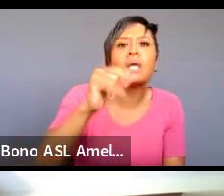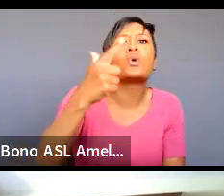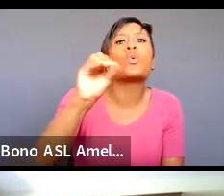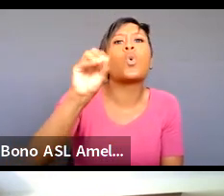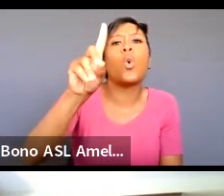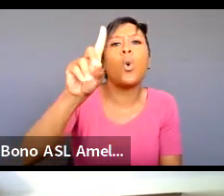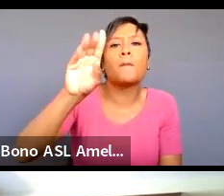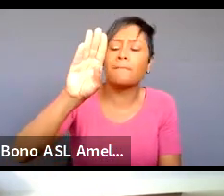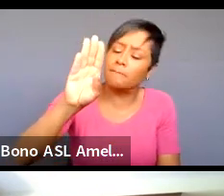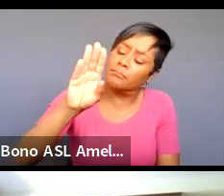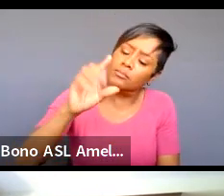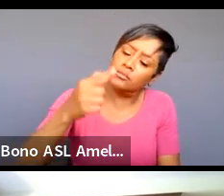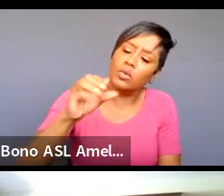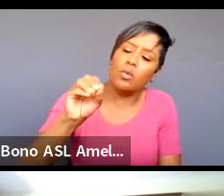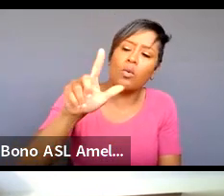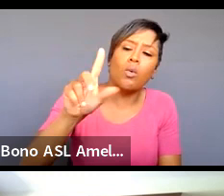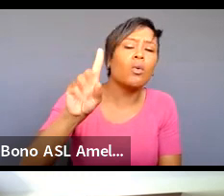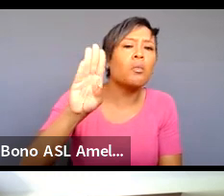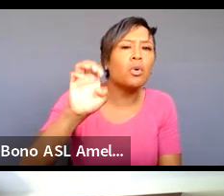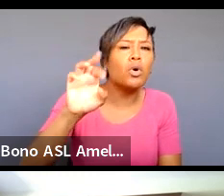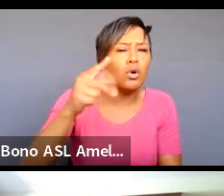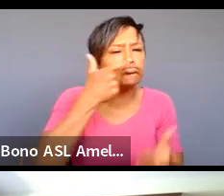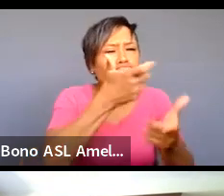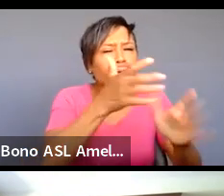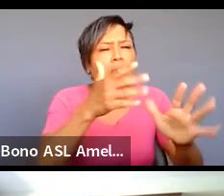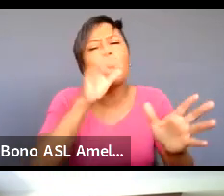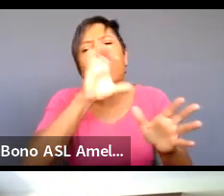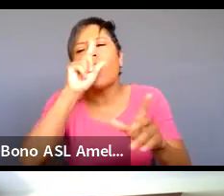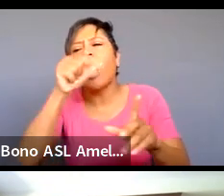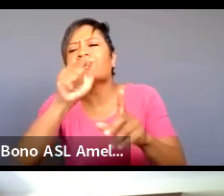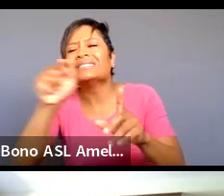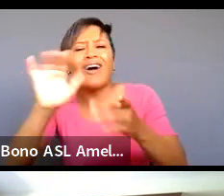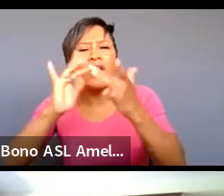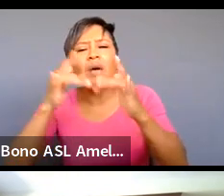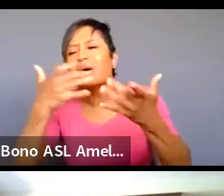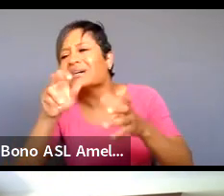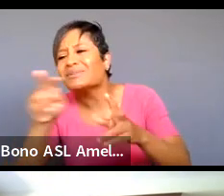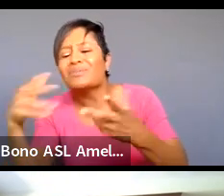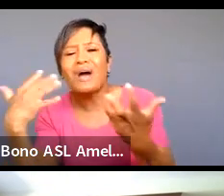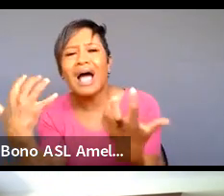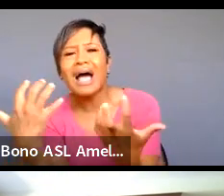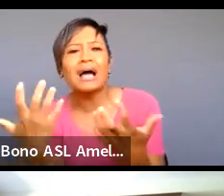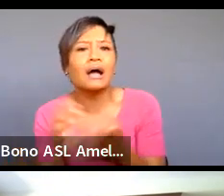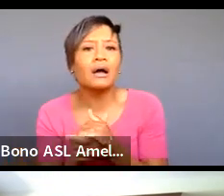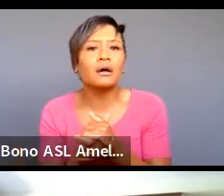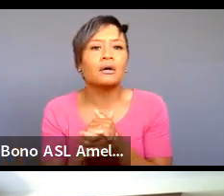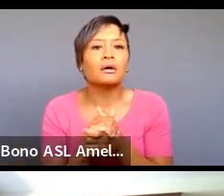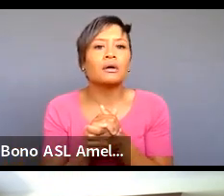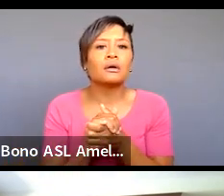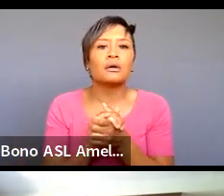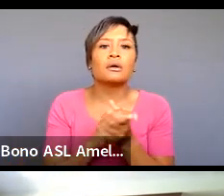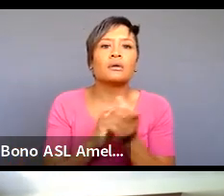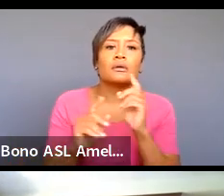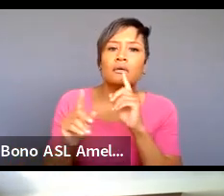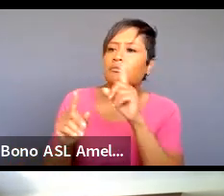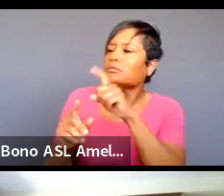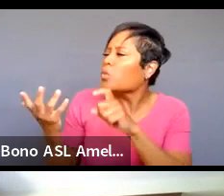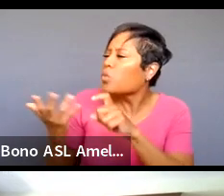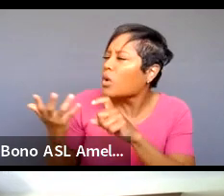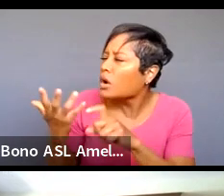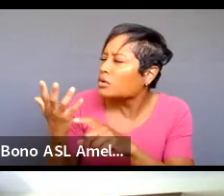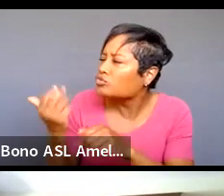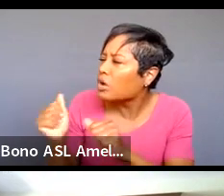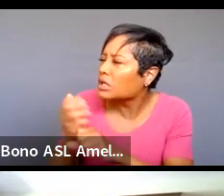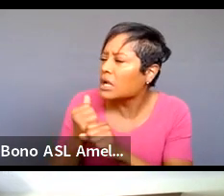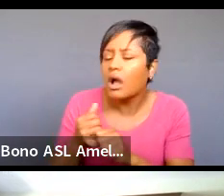like looking for like some other like points of references watch online to get what from uh just to get